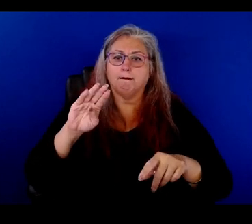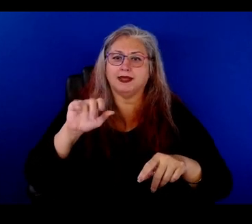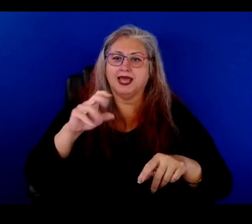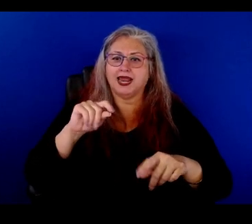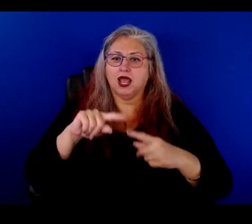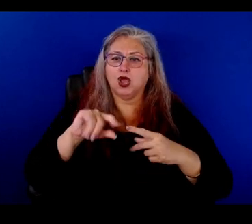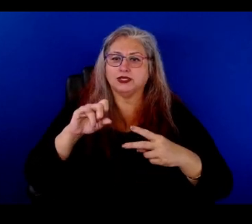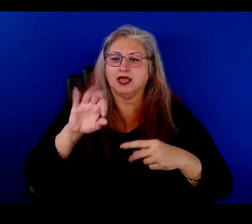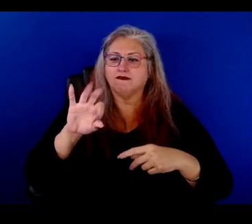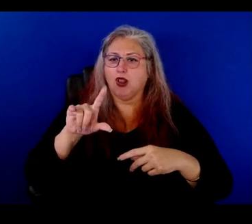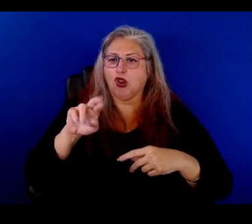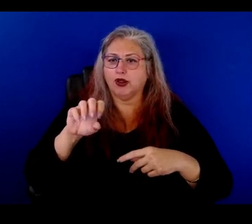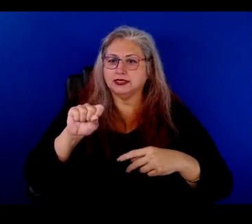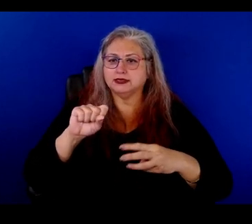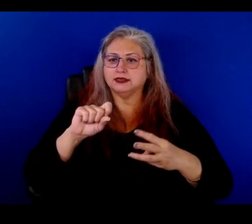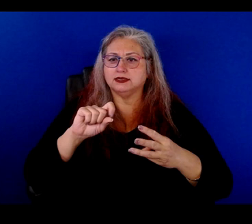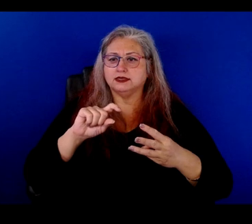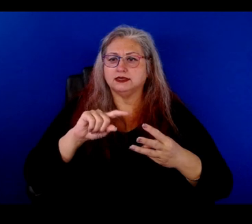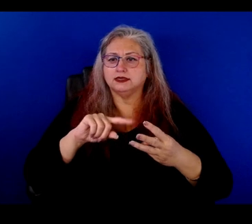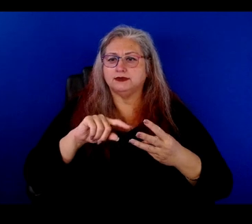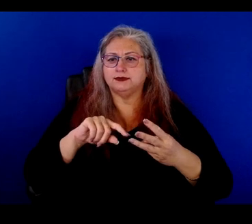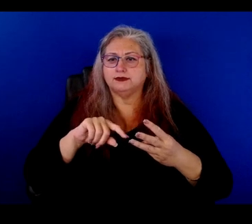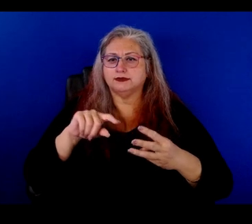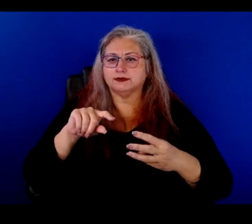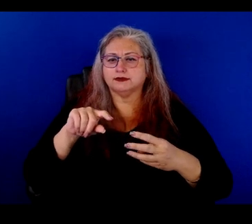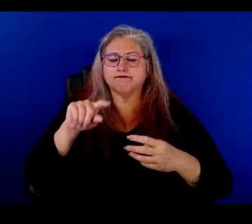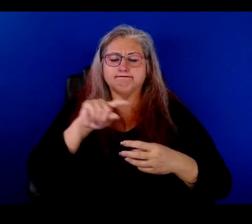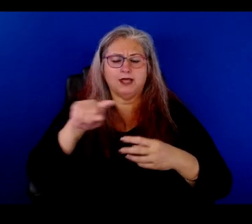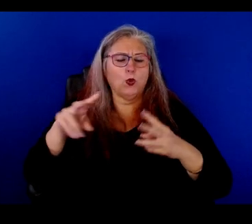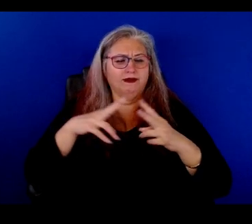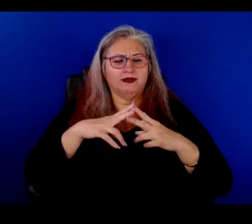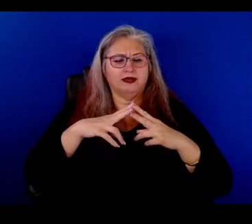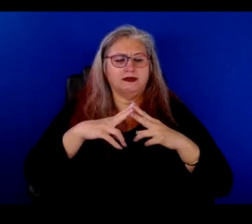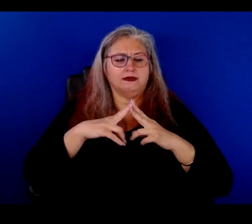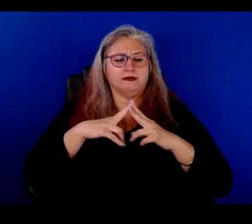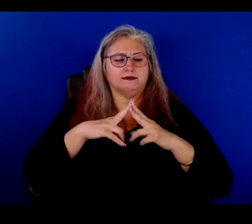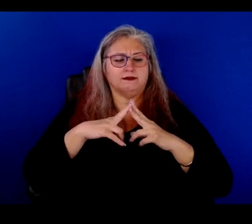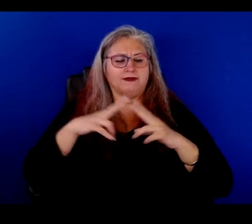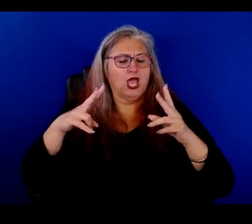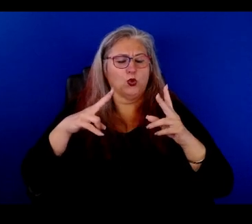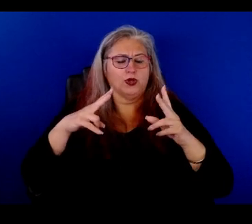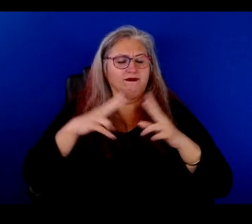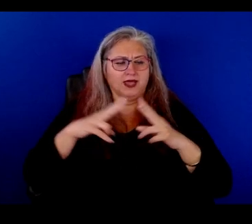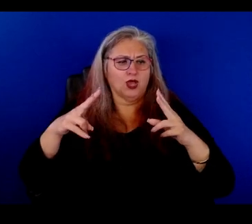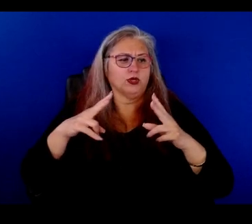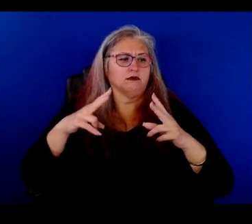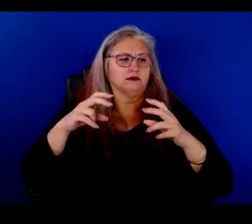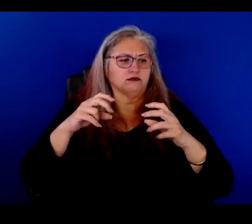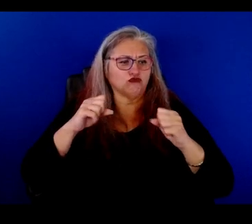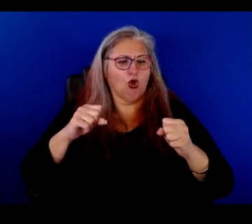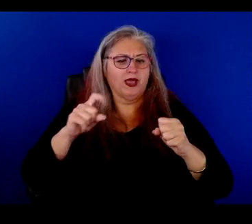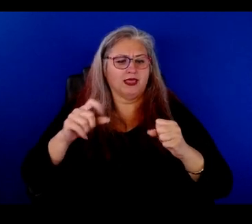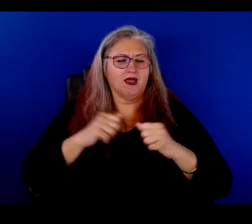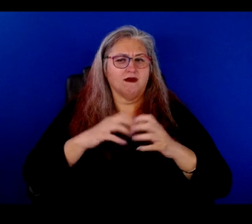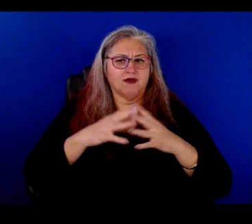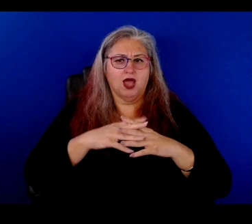Jose Flores, uh, that a little were very, uh, instrumental work with the founders of